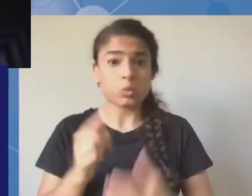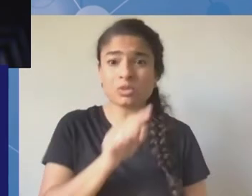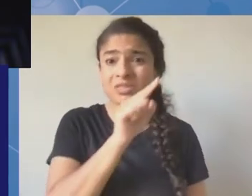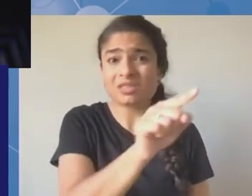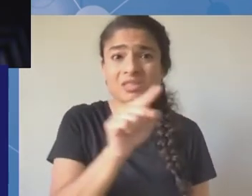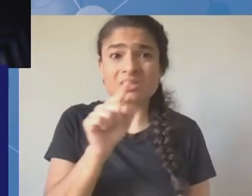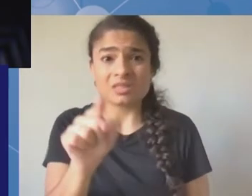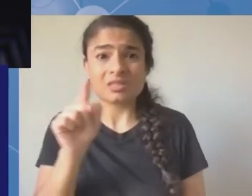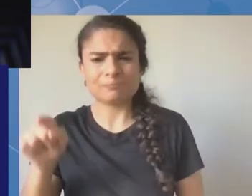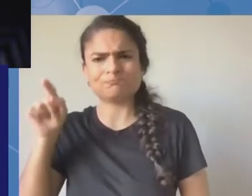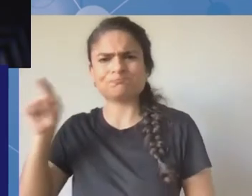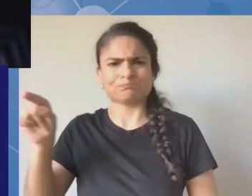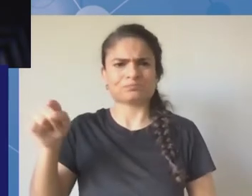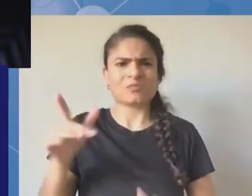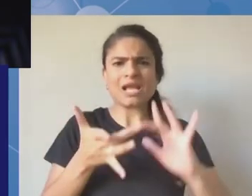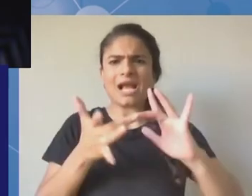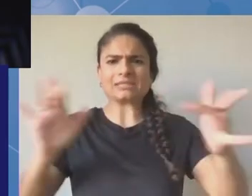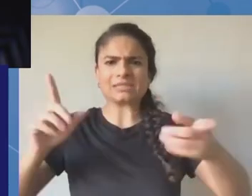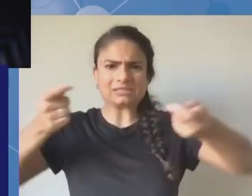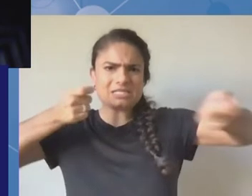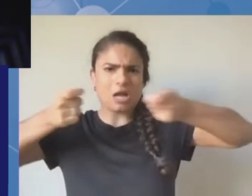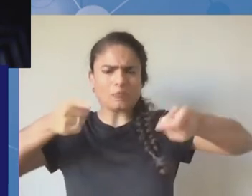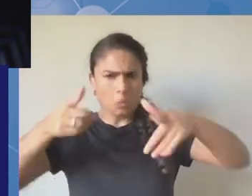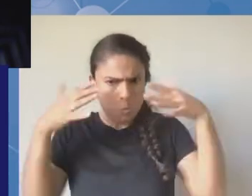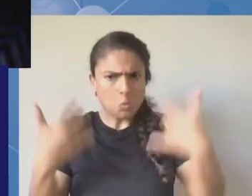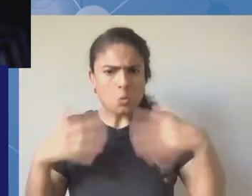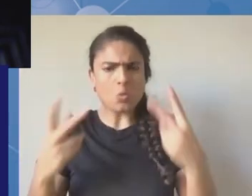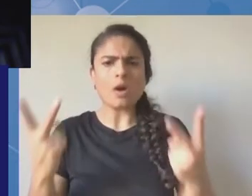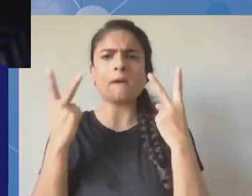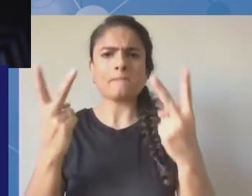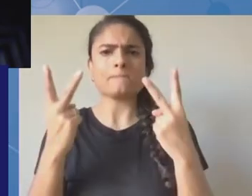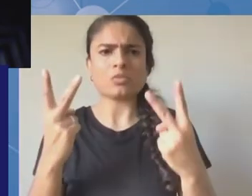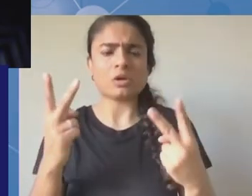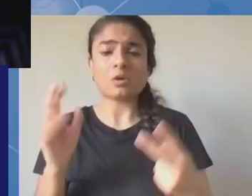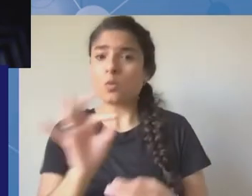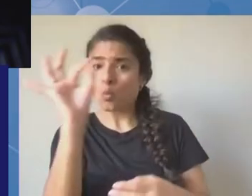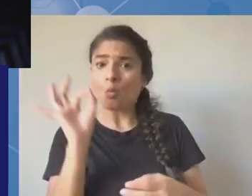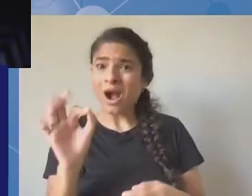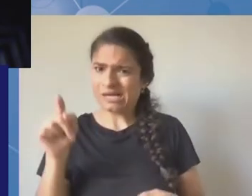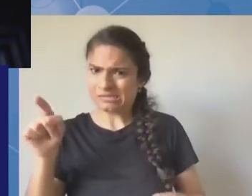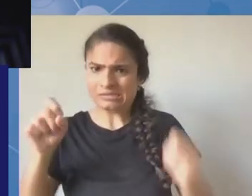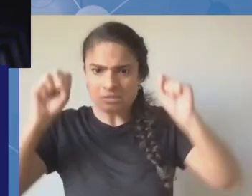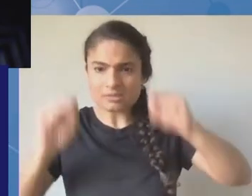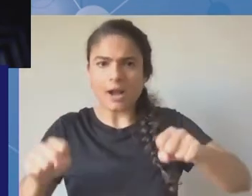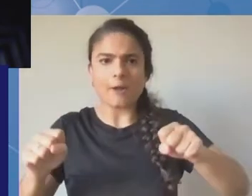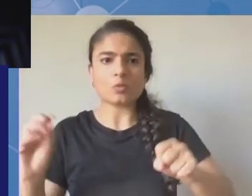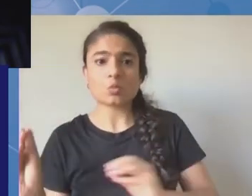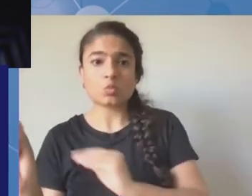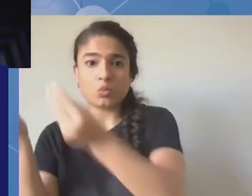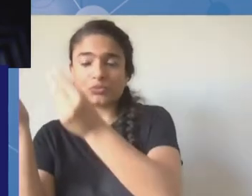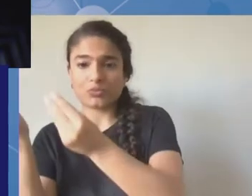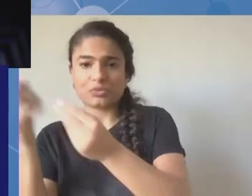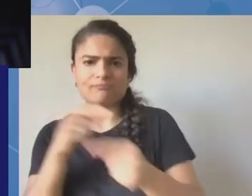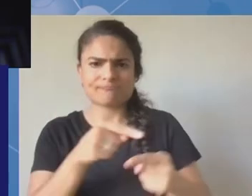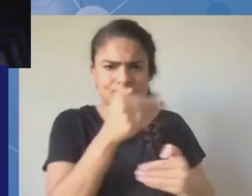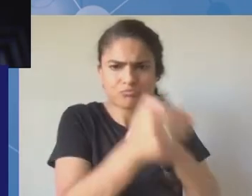to the understanding of the processes of the master multi-stakeholder as well as how to get into the igf